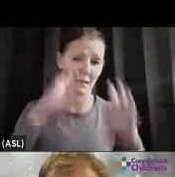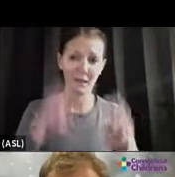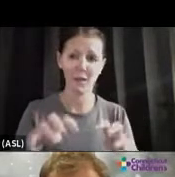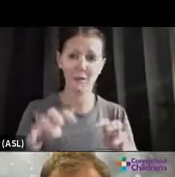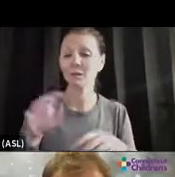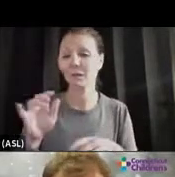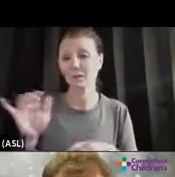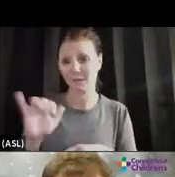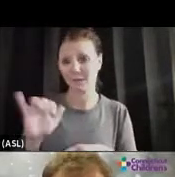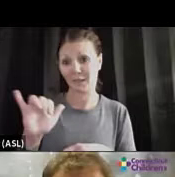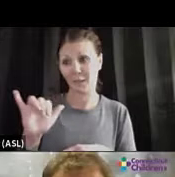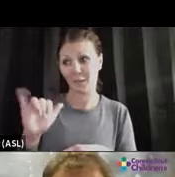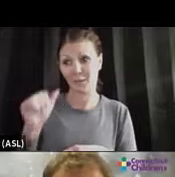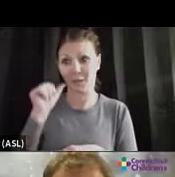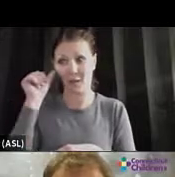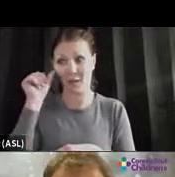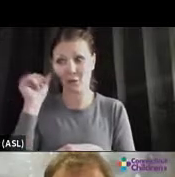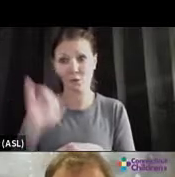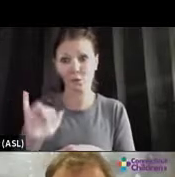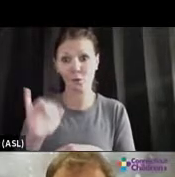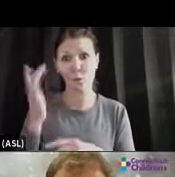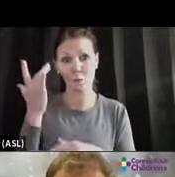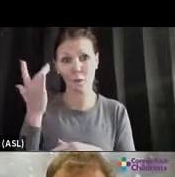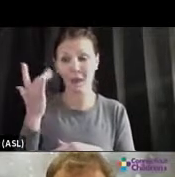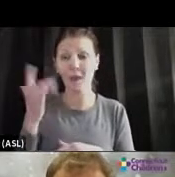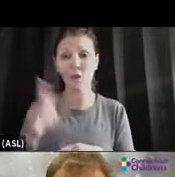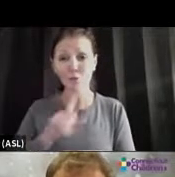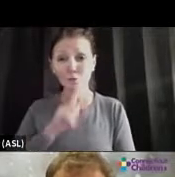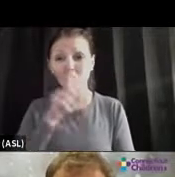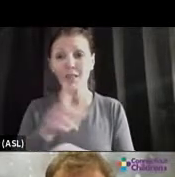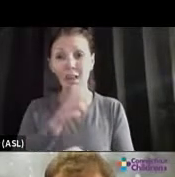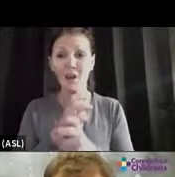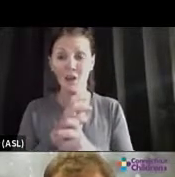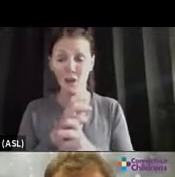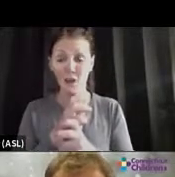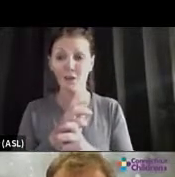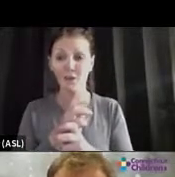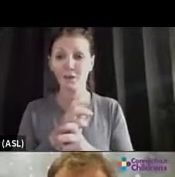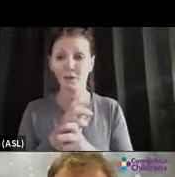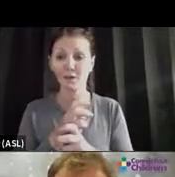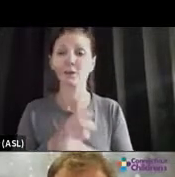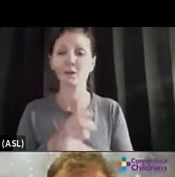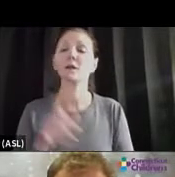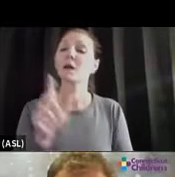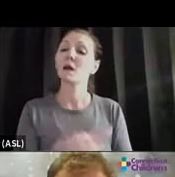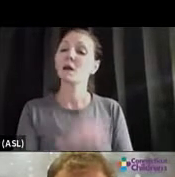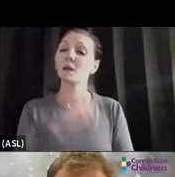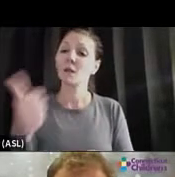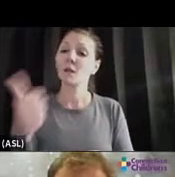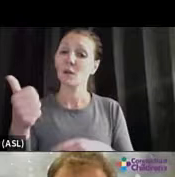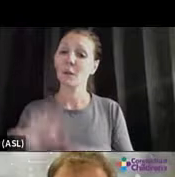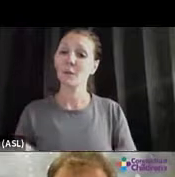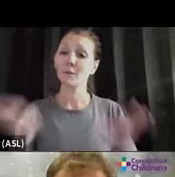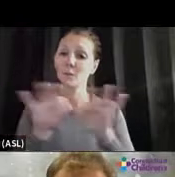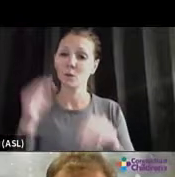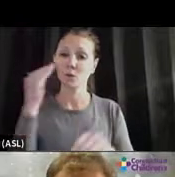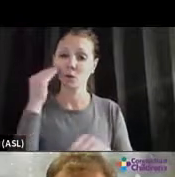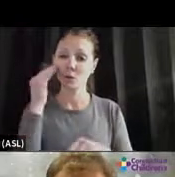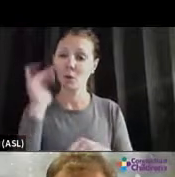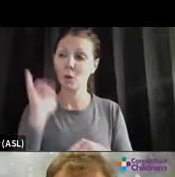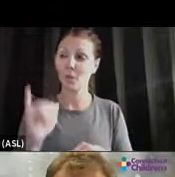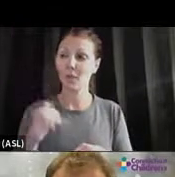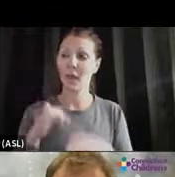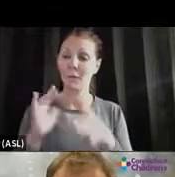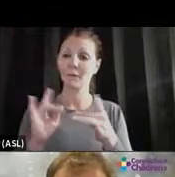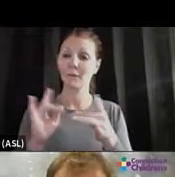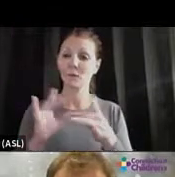because this is really hard. Something else to really acknowledge that's been important, as Dr. Salazar mentioned, there have been a lot of deaths in